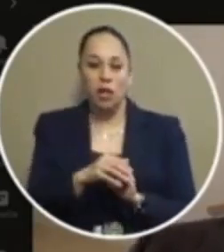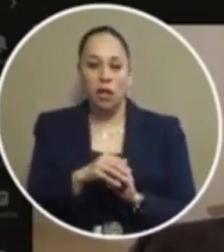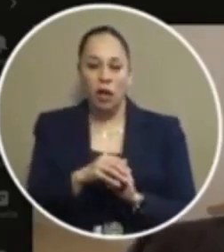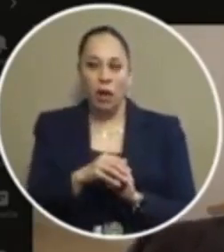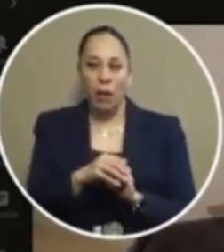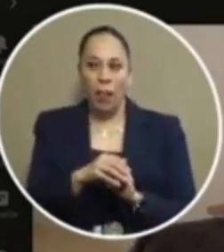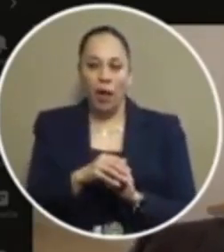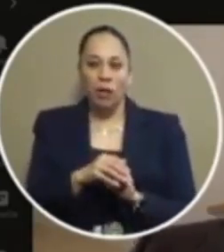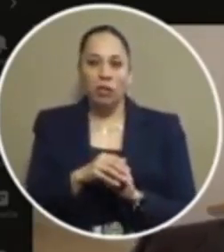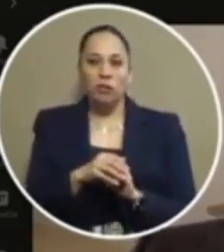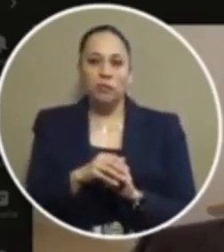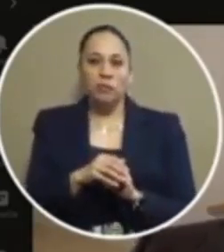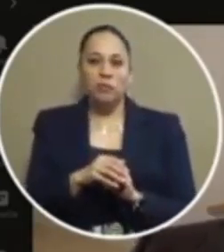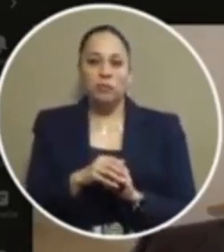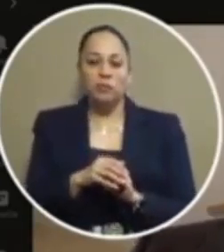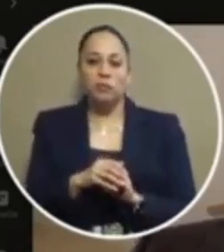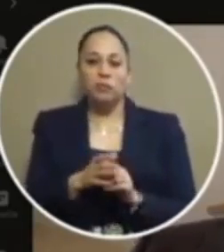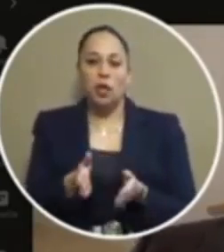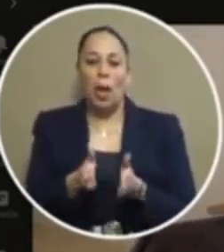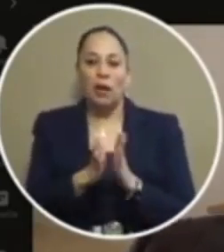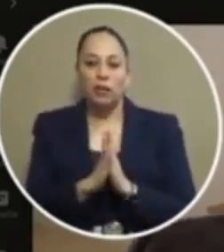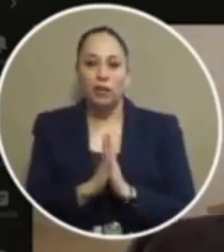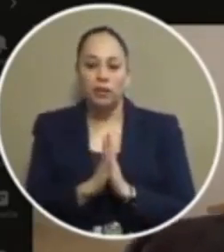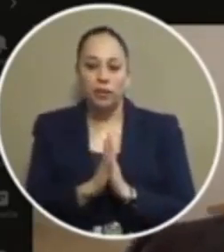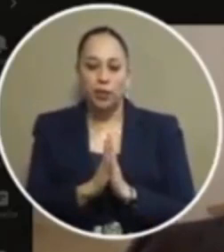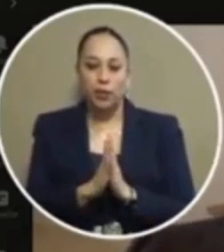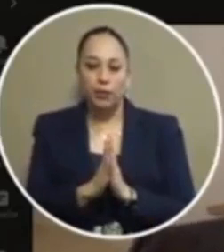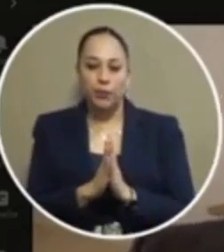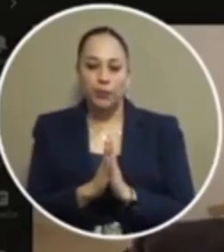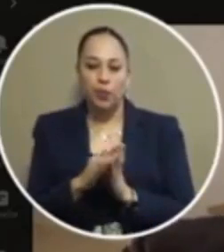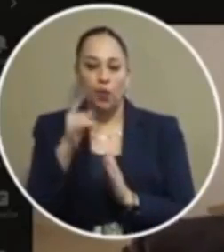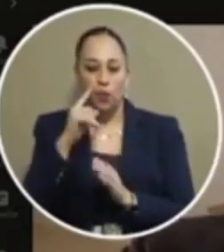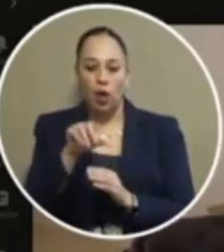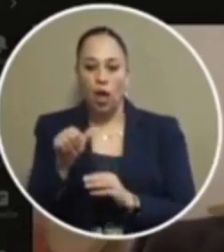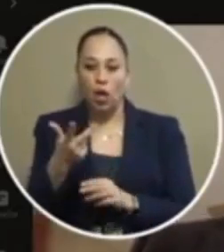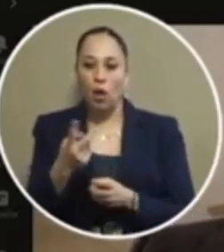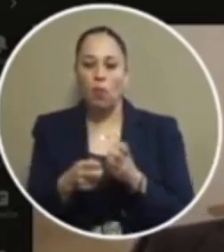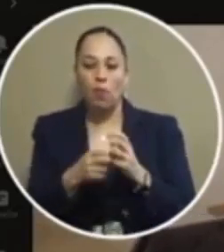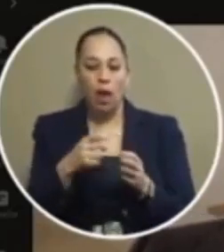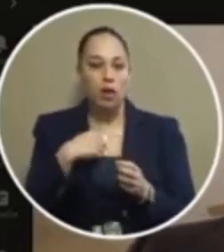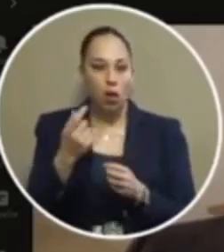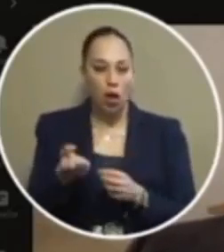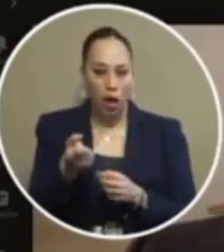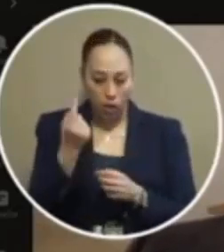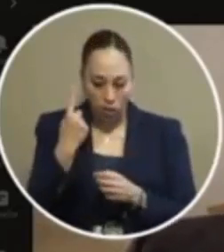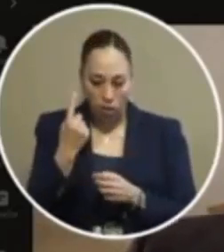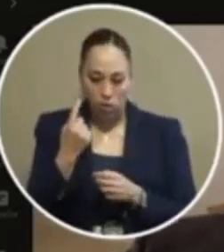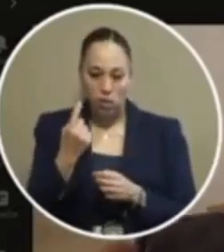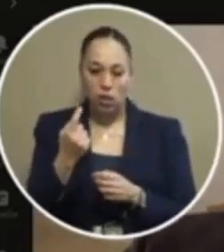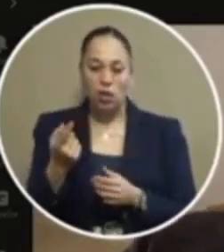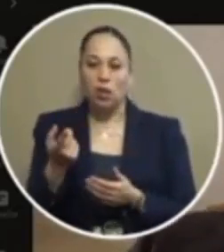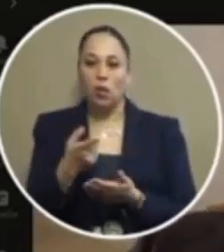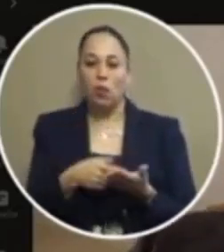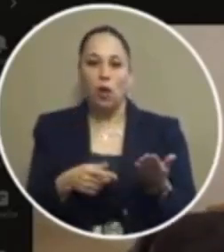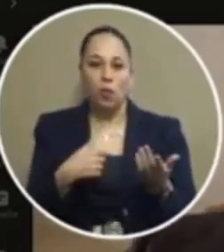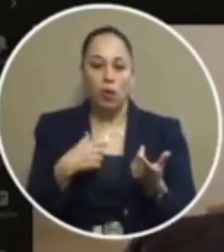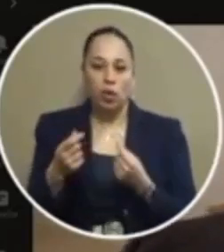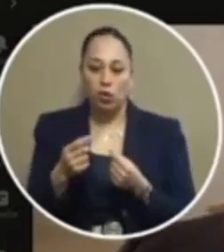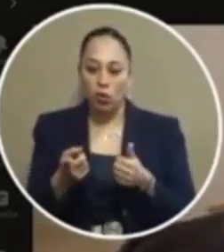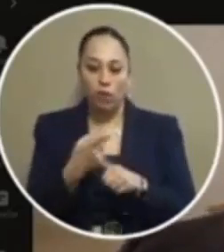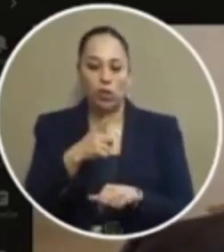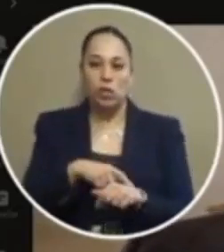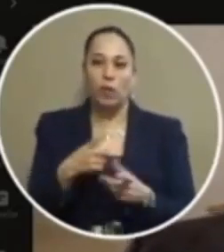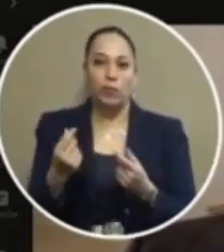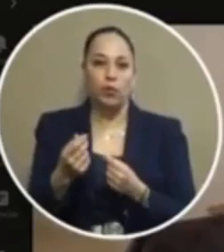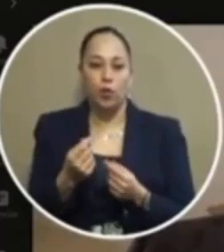you know asked of of them to do whenever there's a lot of other issues and i understand the judge's point about you know well you know this is the perfect time to do